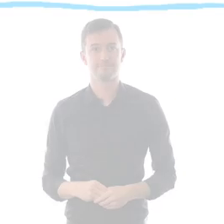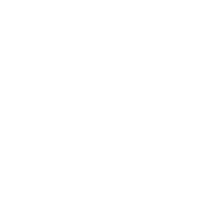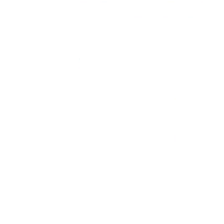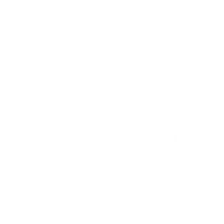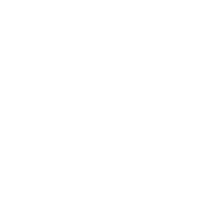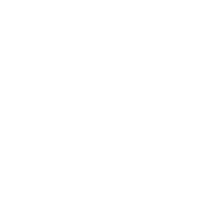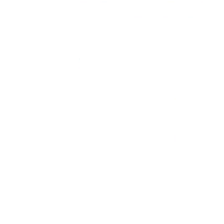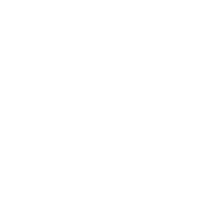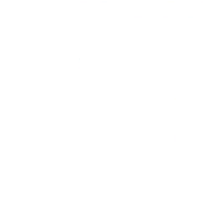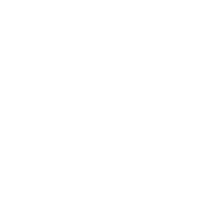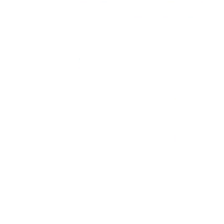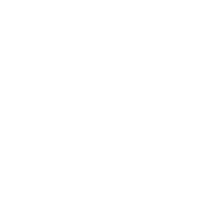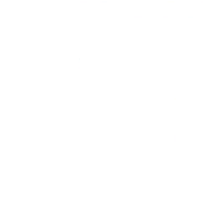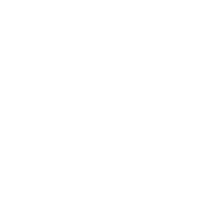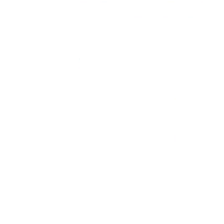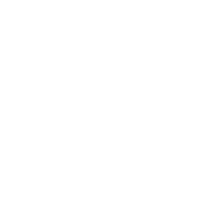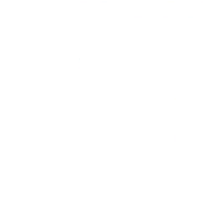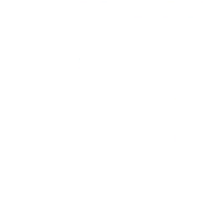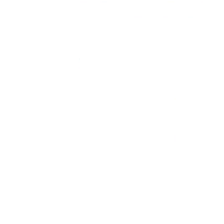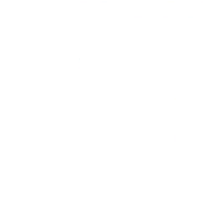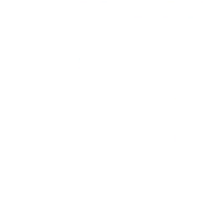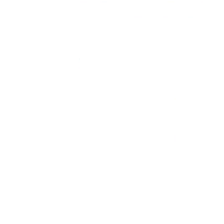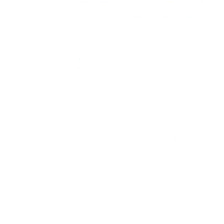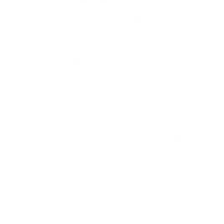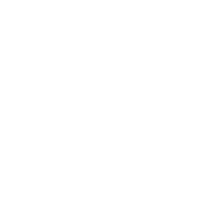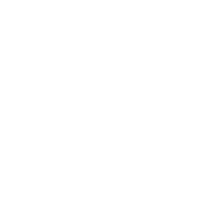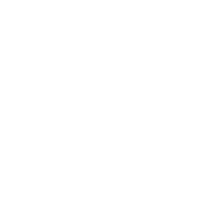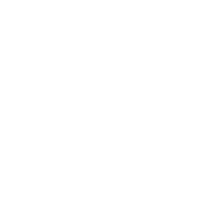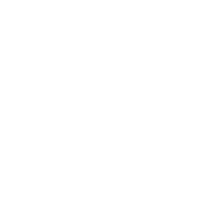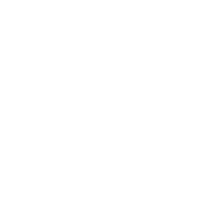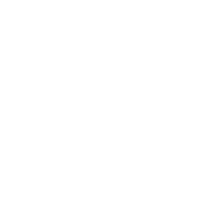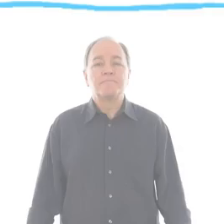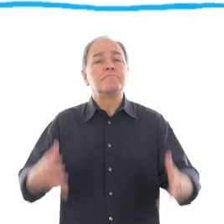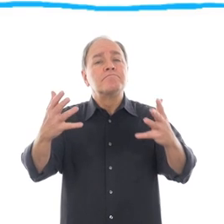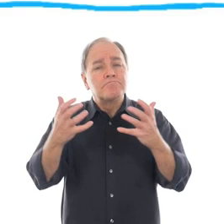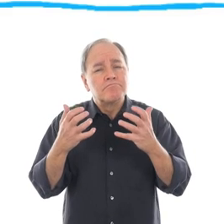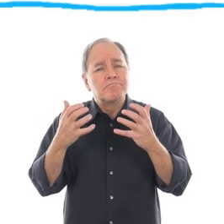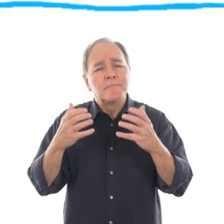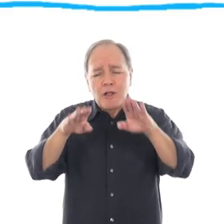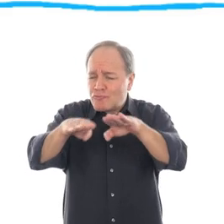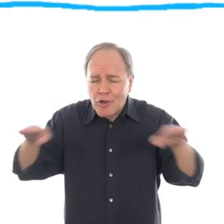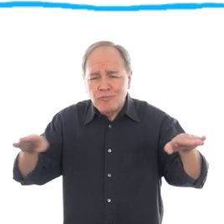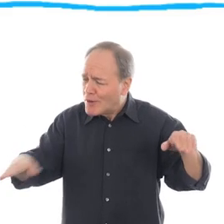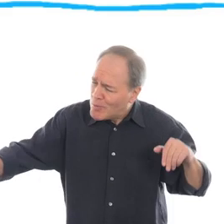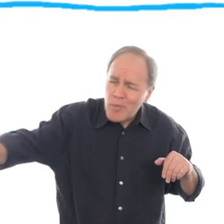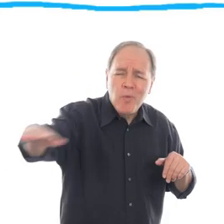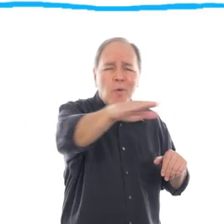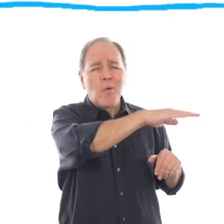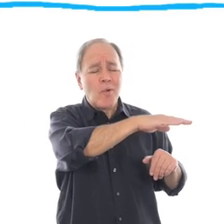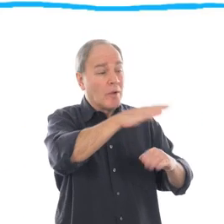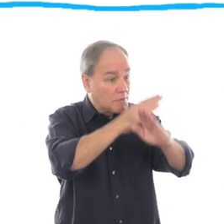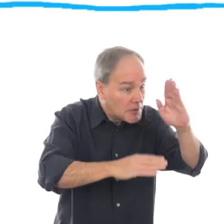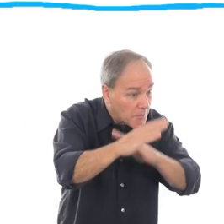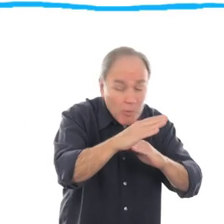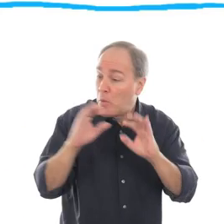Lucy Meyer, 16, USA. She has a learning disability. I want all children with and without